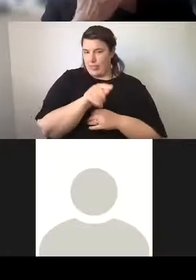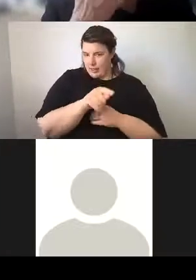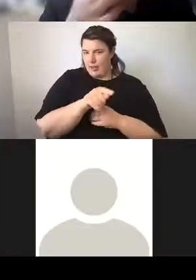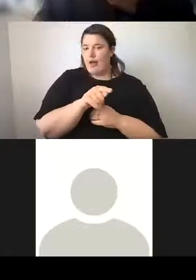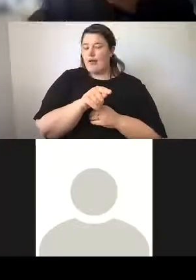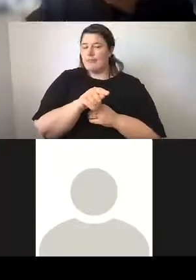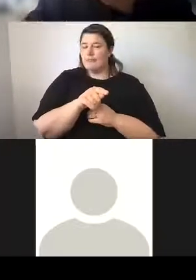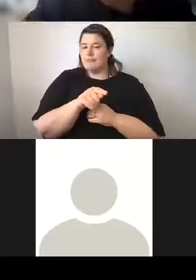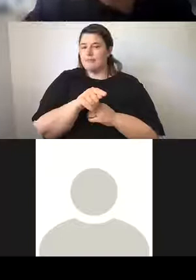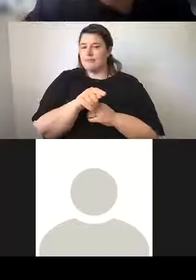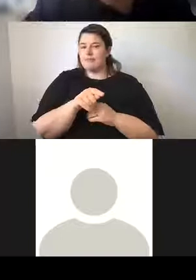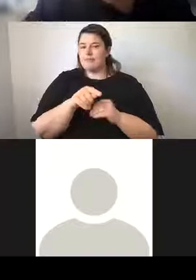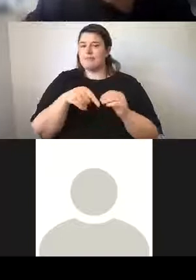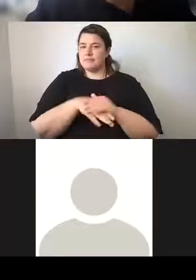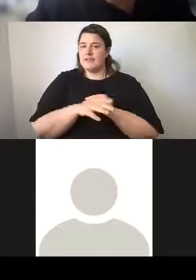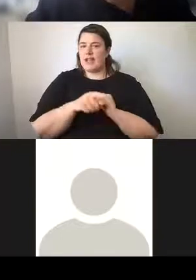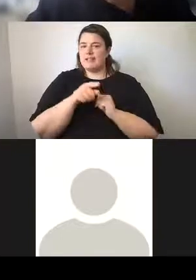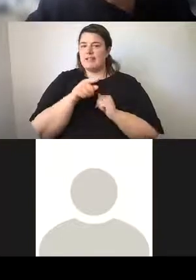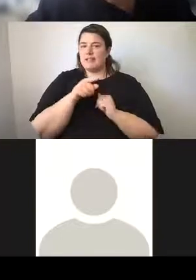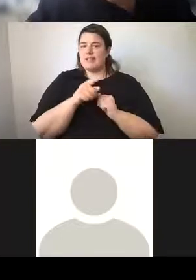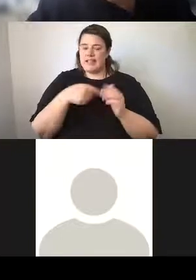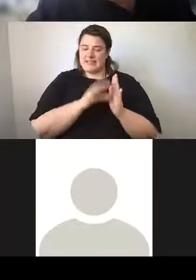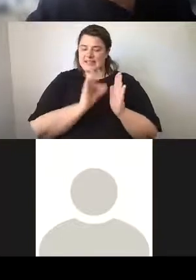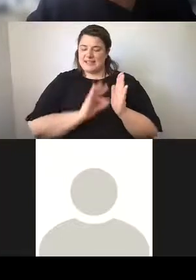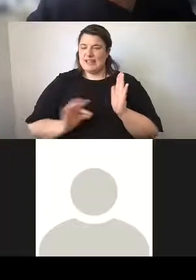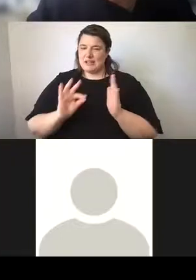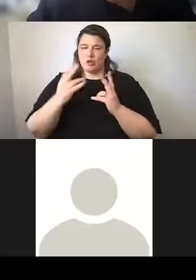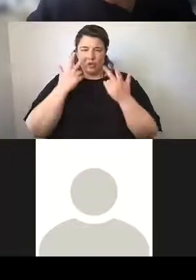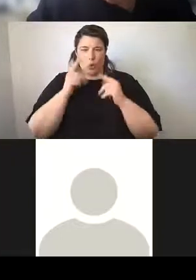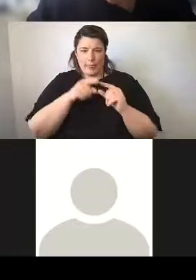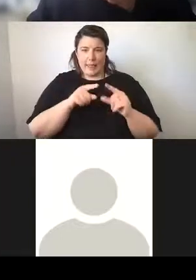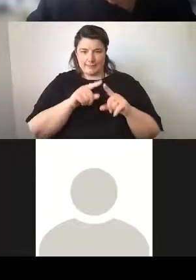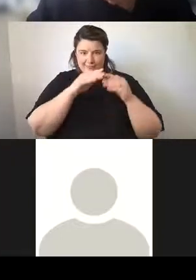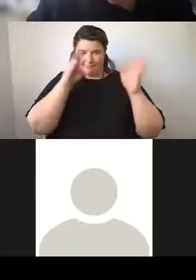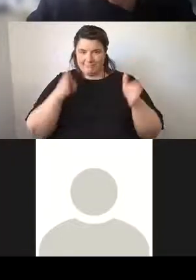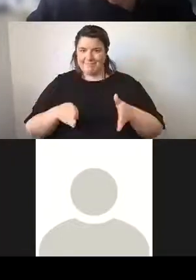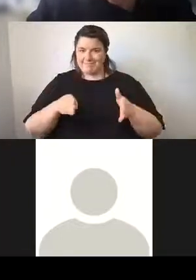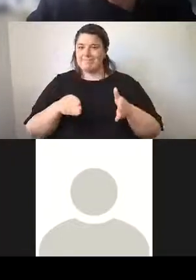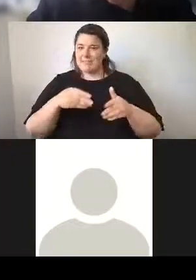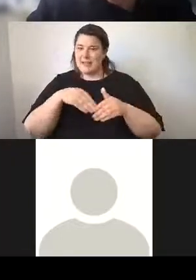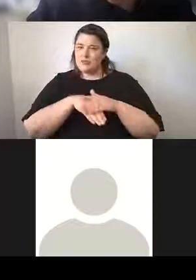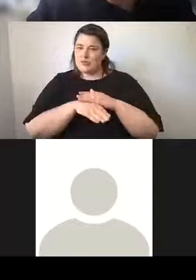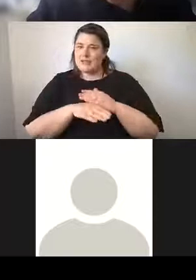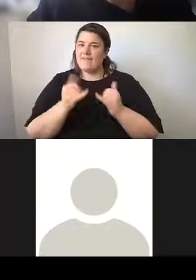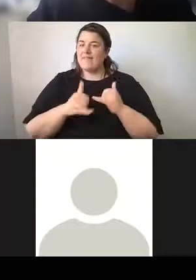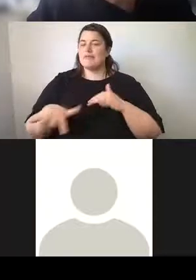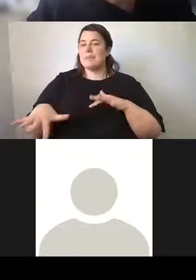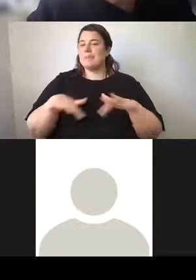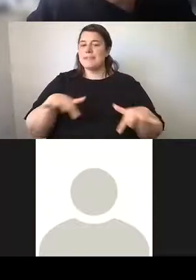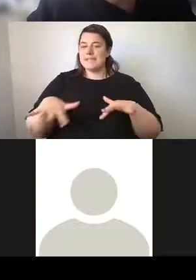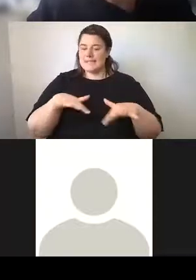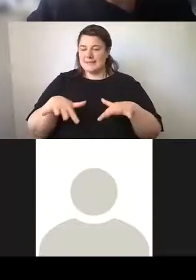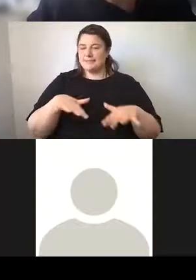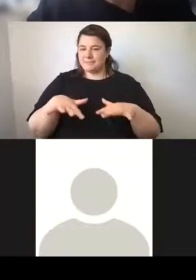depicted in Simon Fieldhouse's sketch. So it was a very busy part of